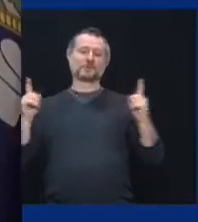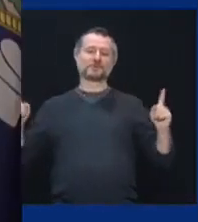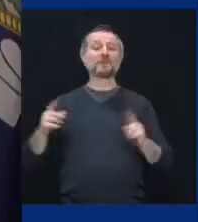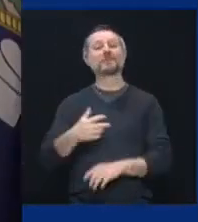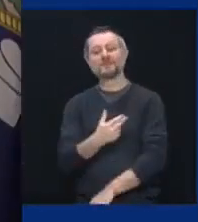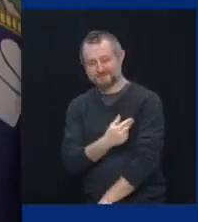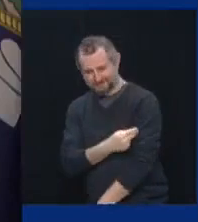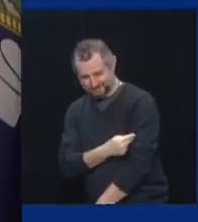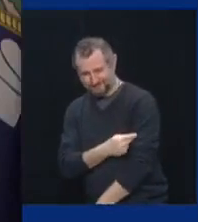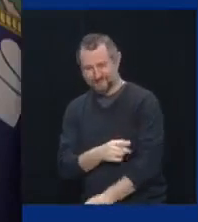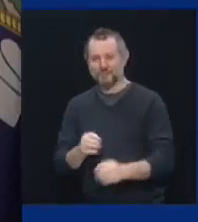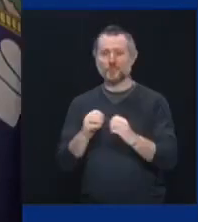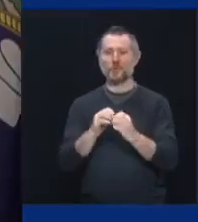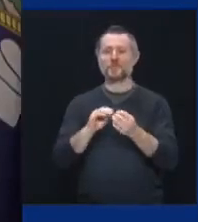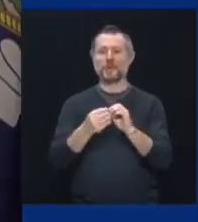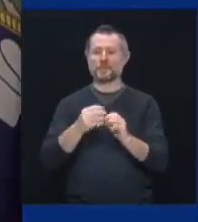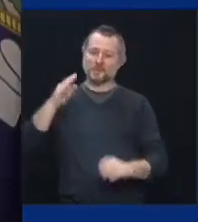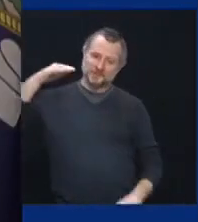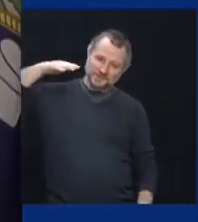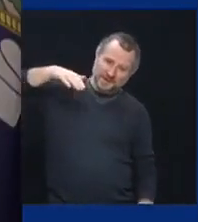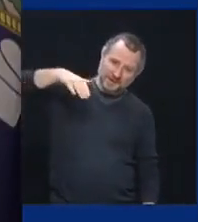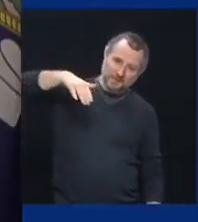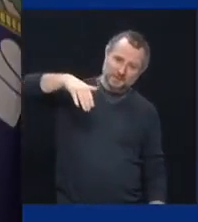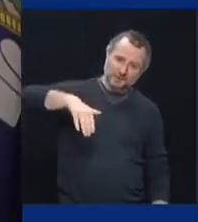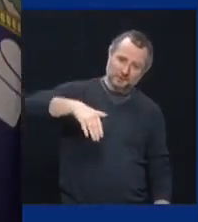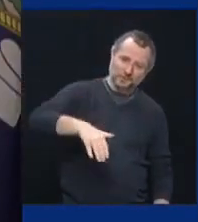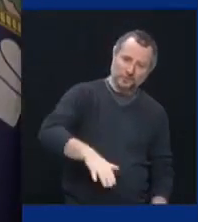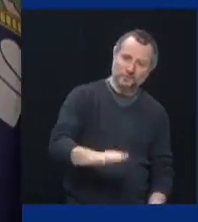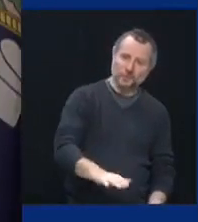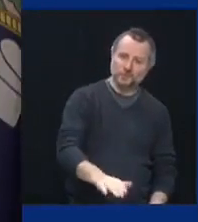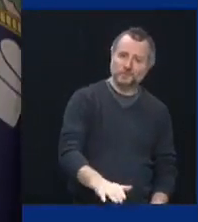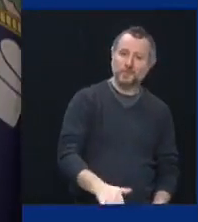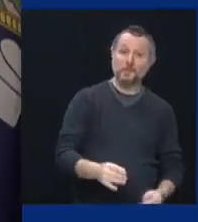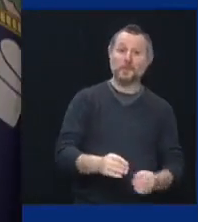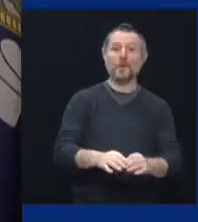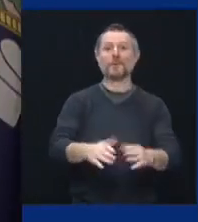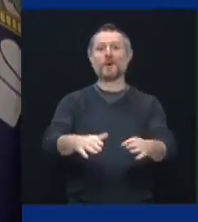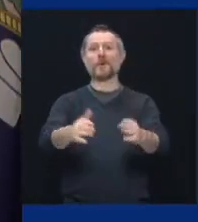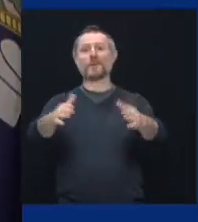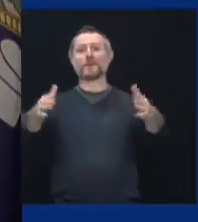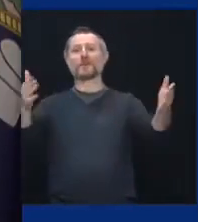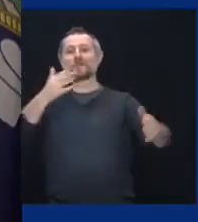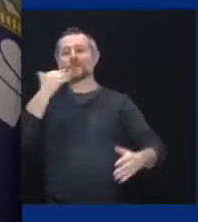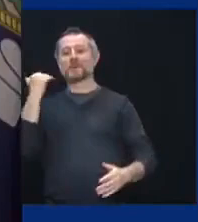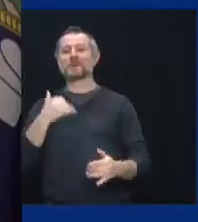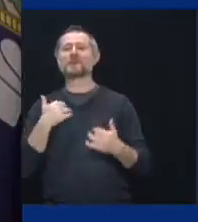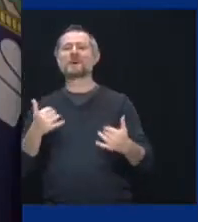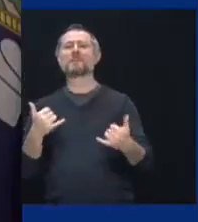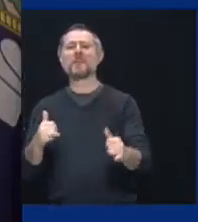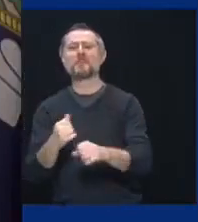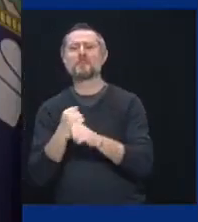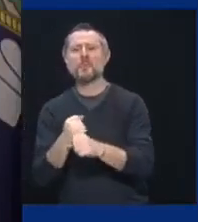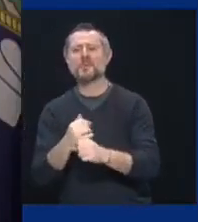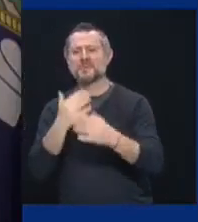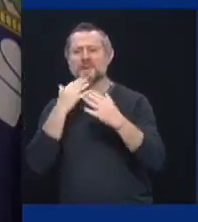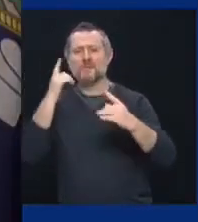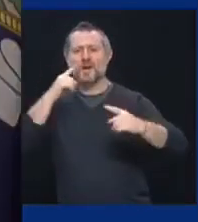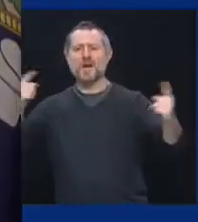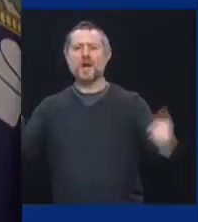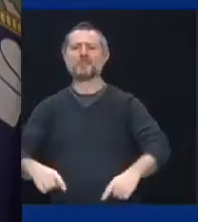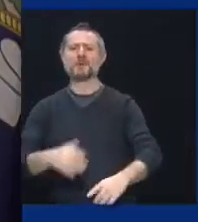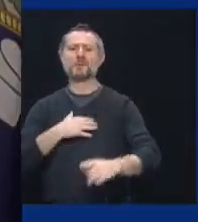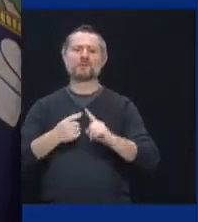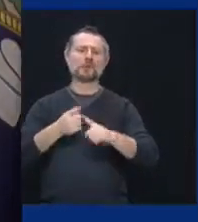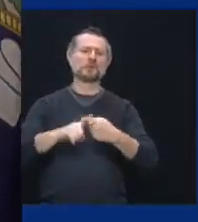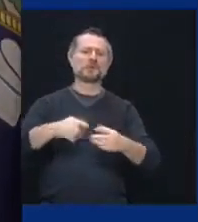down, keep reopening and reopening better than ever before. And let's play ball. Thank you very much for being here, my friends. Thank you.